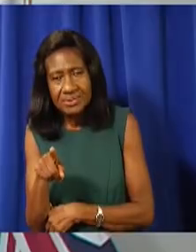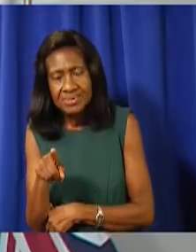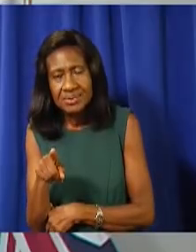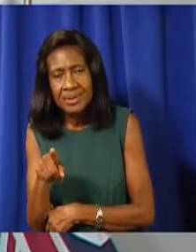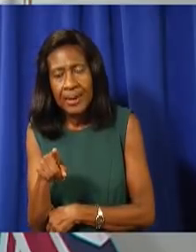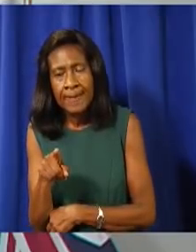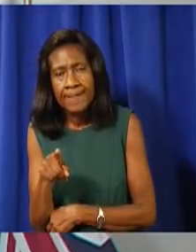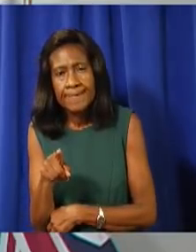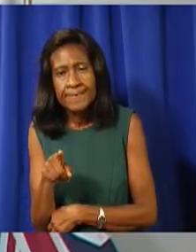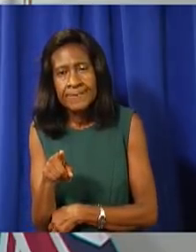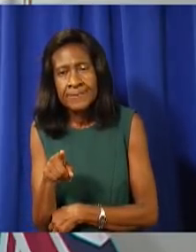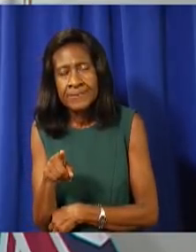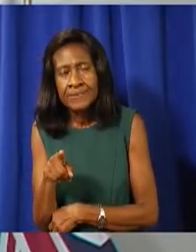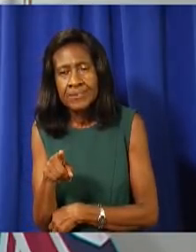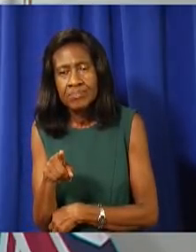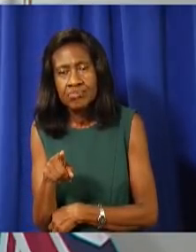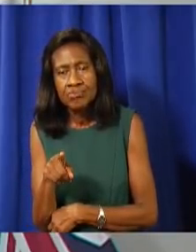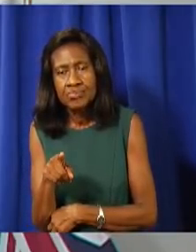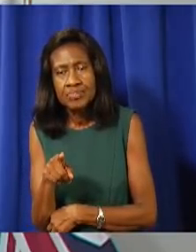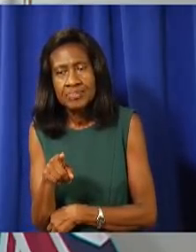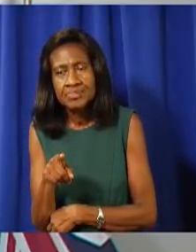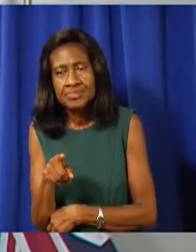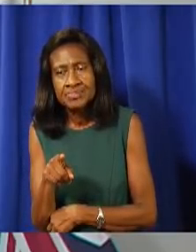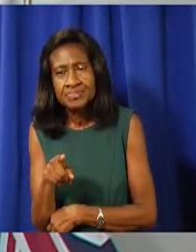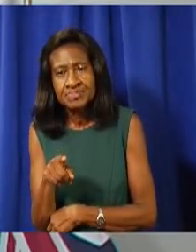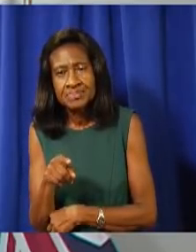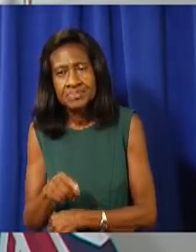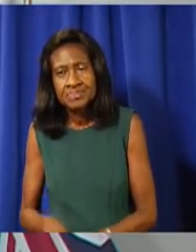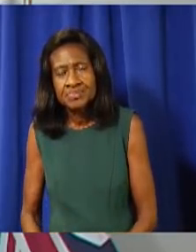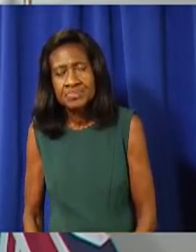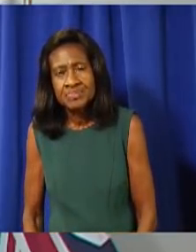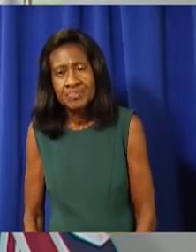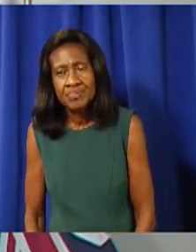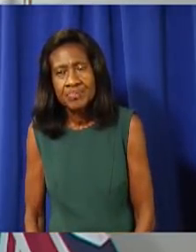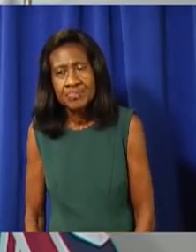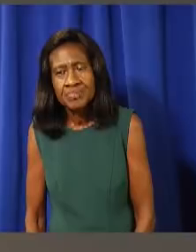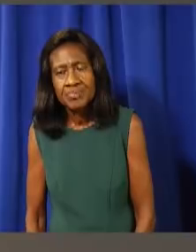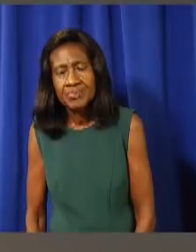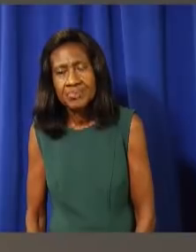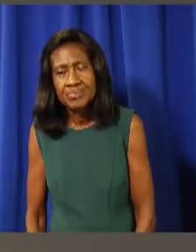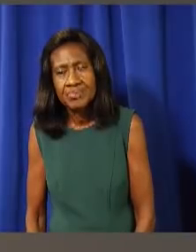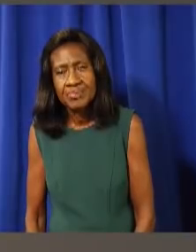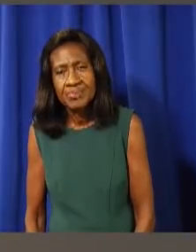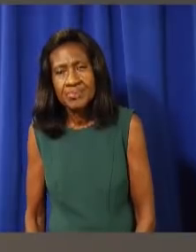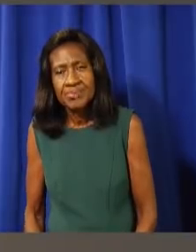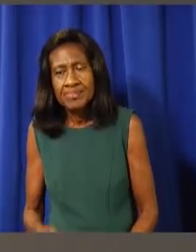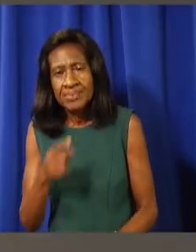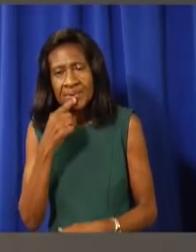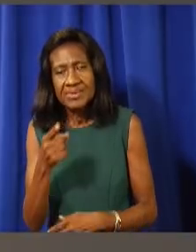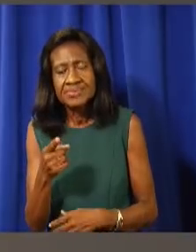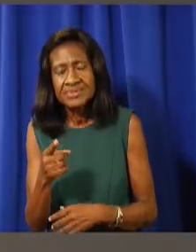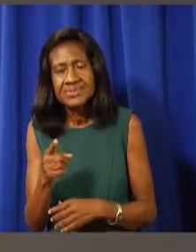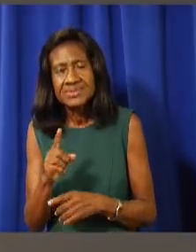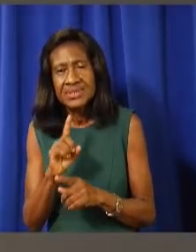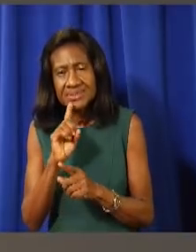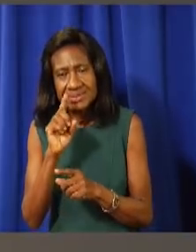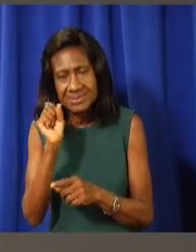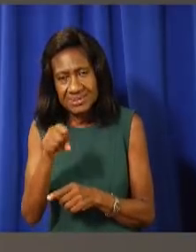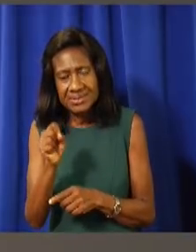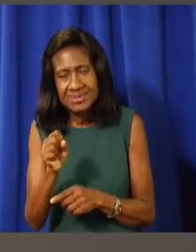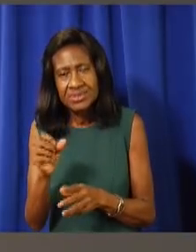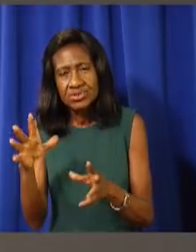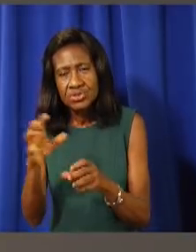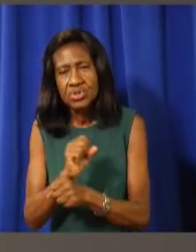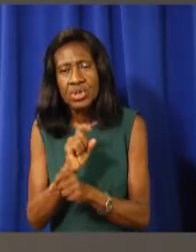we move into phase four. Right. I think I phrased it that way, but actually what I meant was over Yeah, As long as you're satisfied in terms of the answer. Yeah. Yeah, I am.